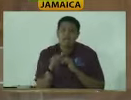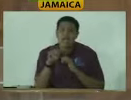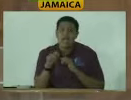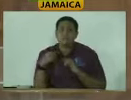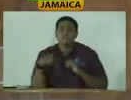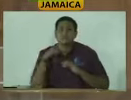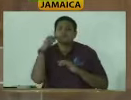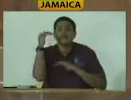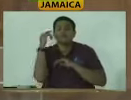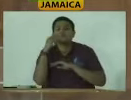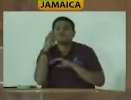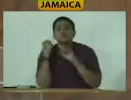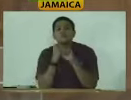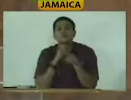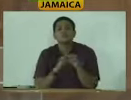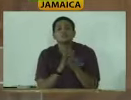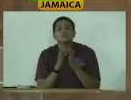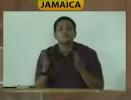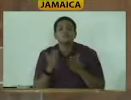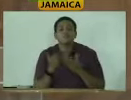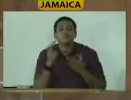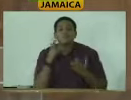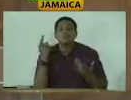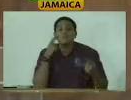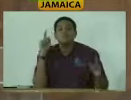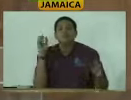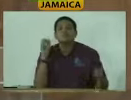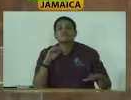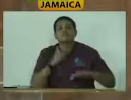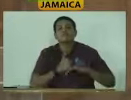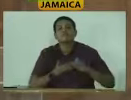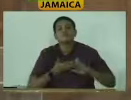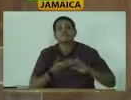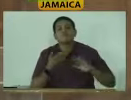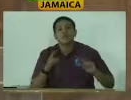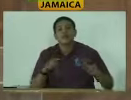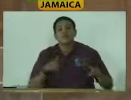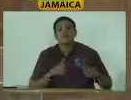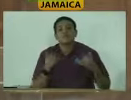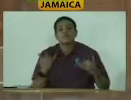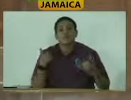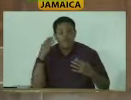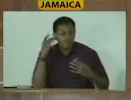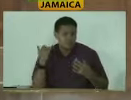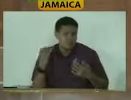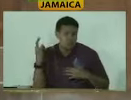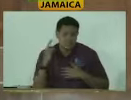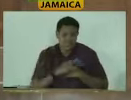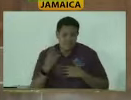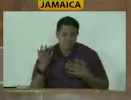we had anticipated a two-year period before bringing it into effect. We have now, I think, gone nearly seven